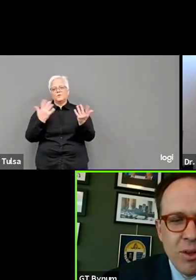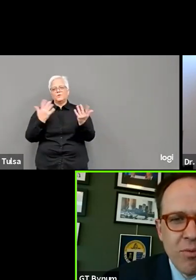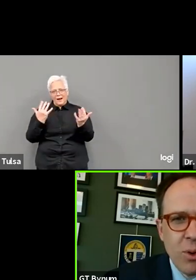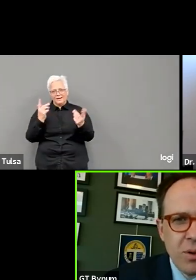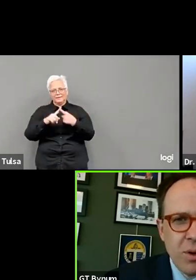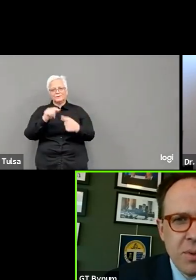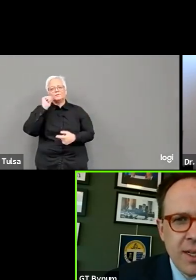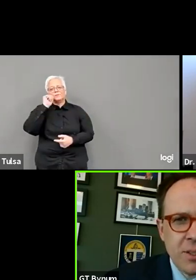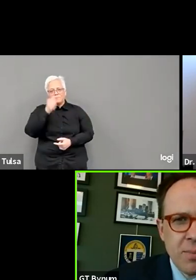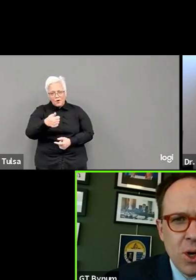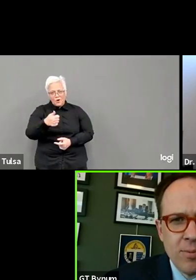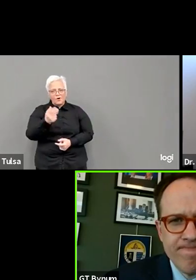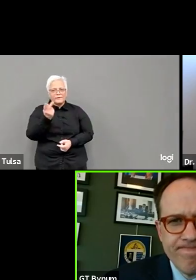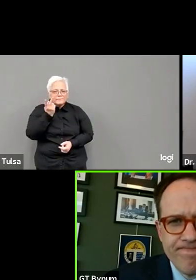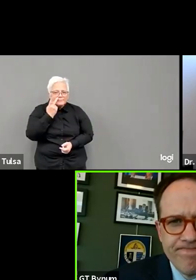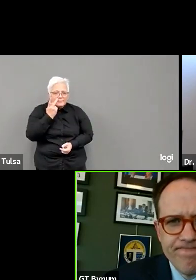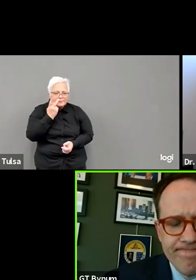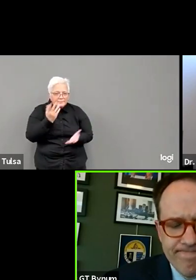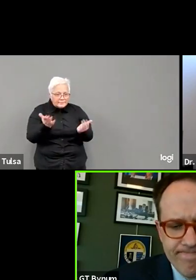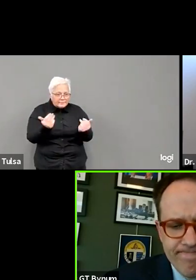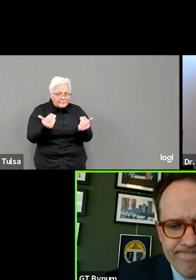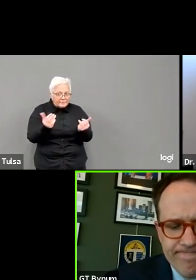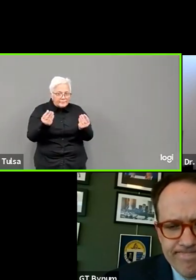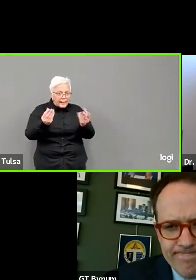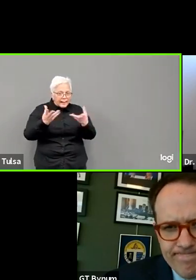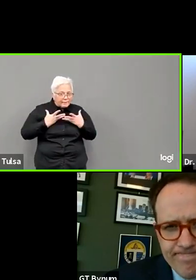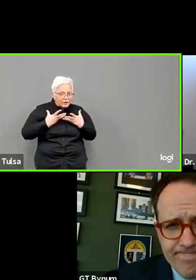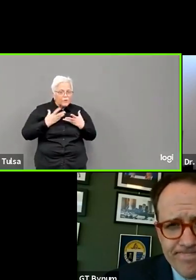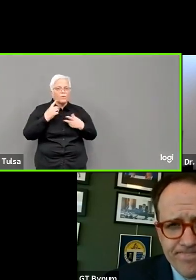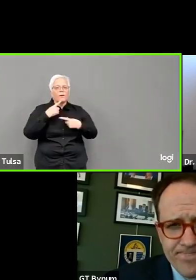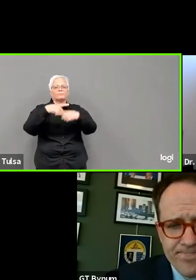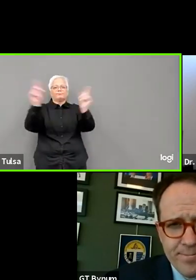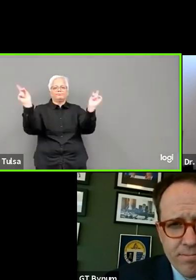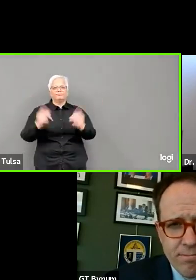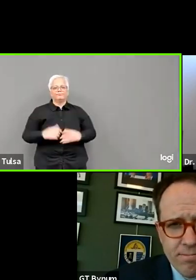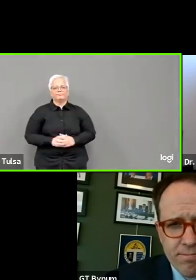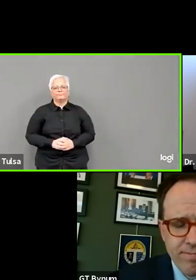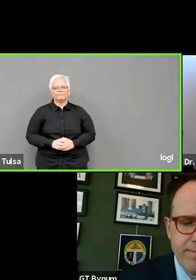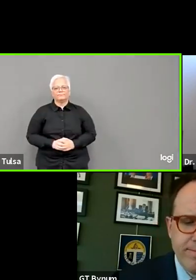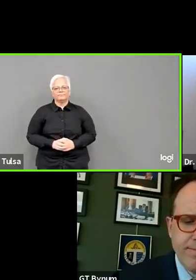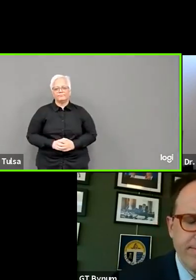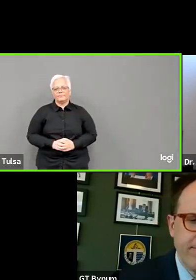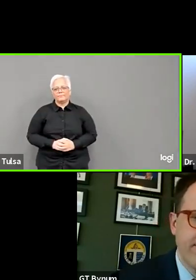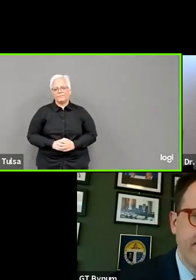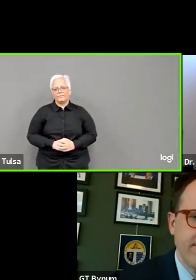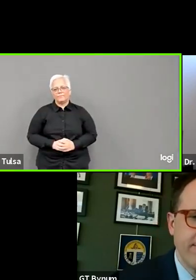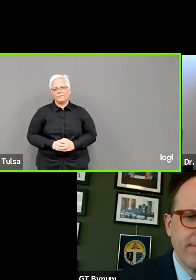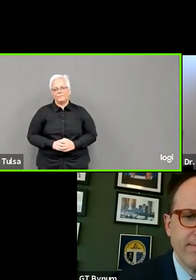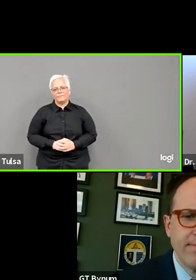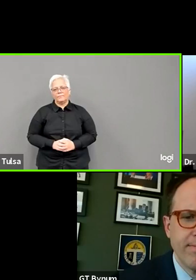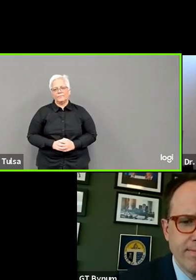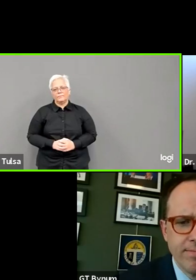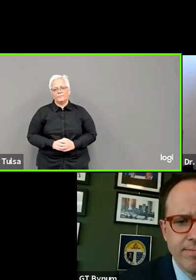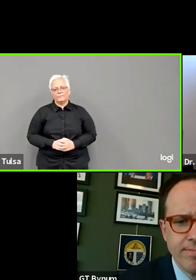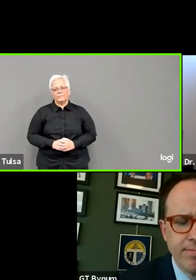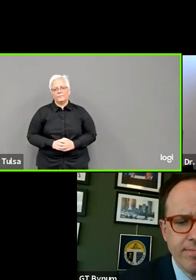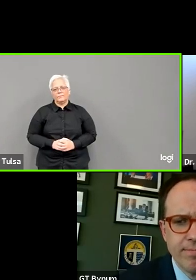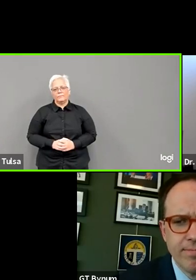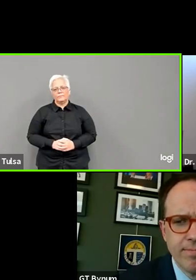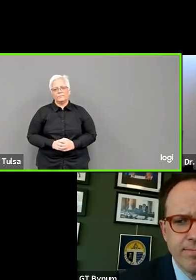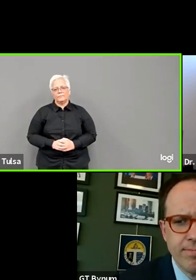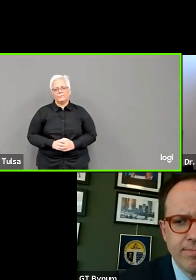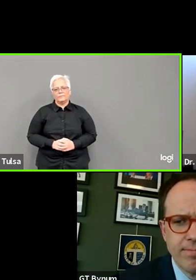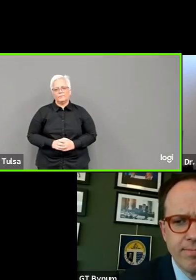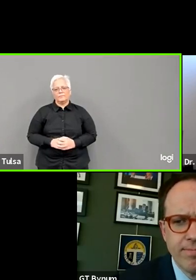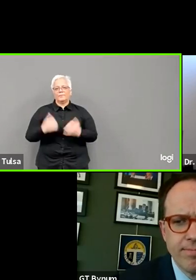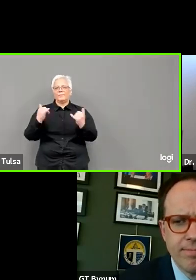I am looking forward to our meeting tomorrow. Thank you, Mayor Bynum. And that will conclude our COVID press conference for today.